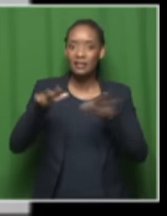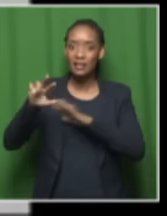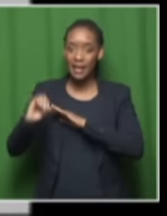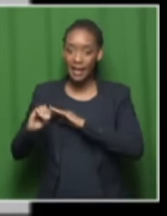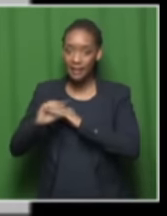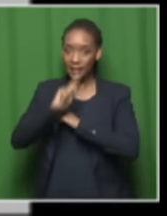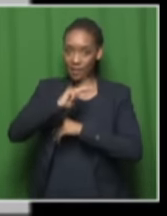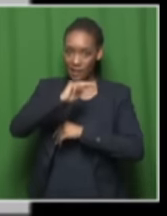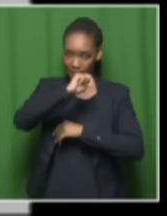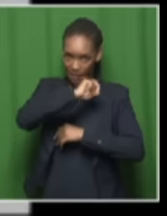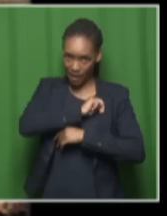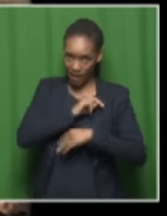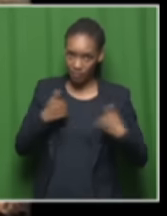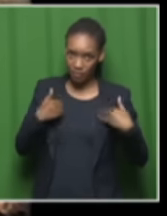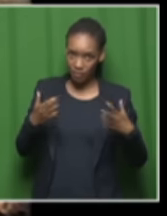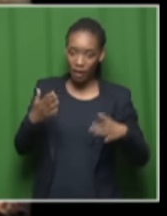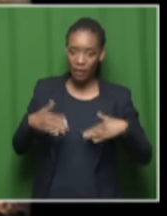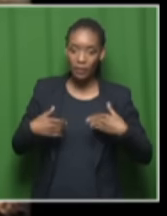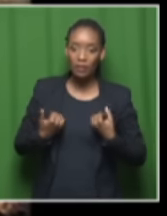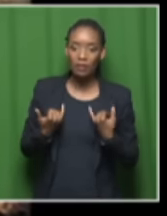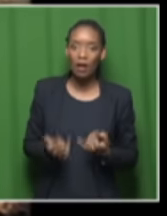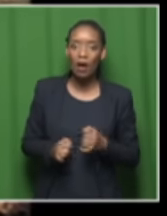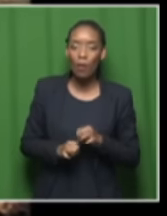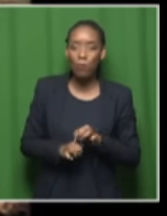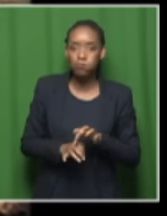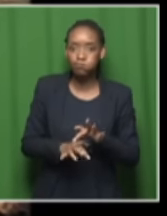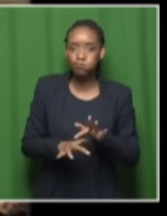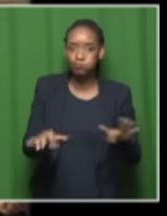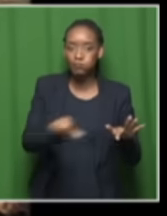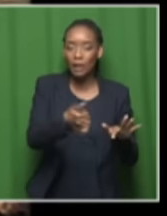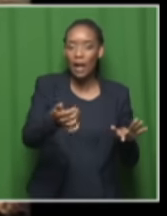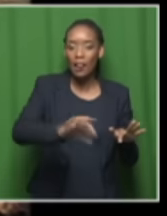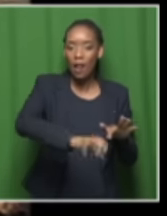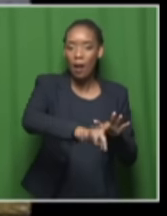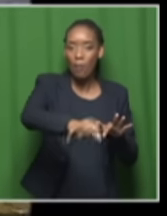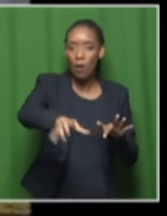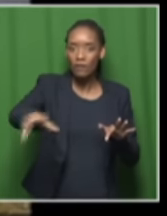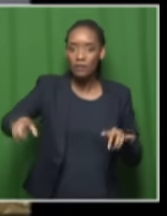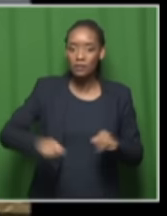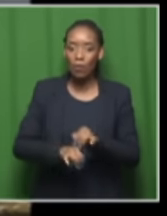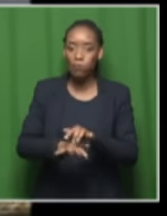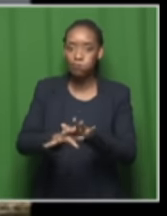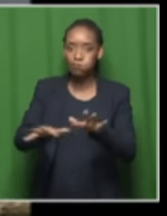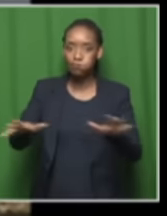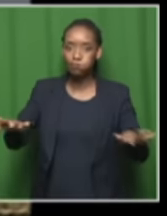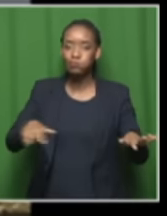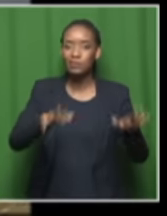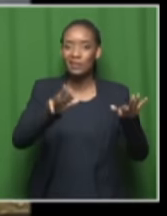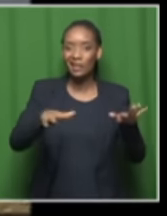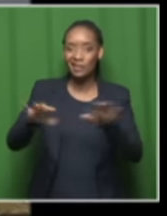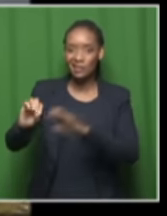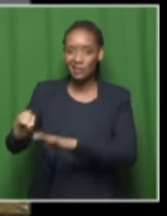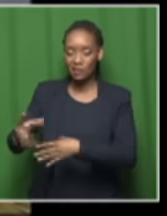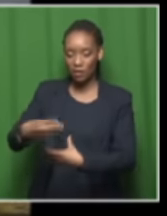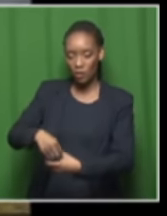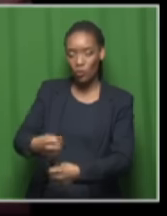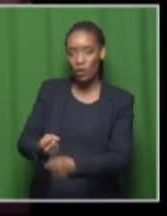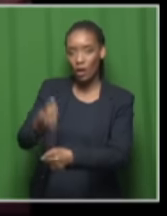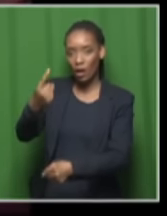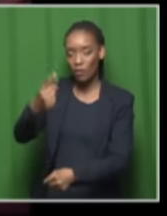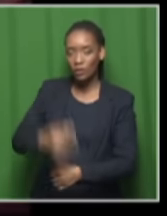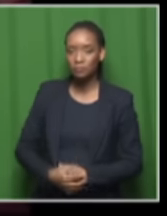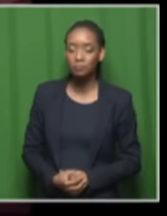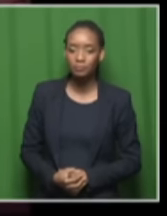natal had escalated and spread to other provinces by the 1990s including haoteng